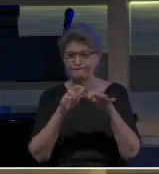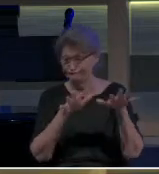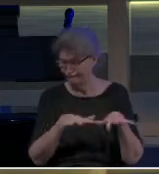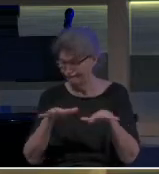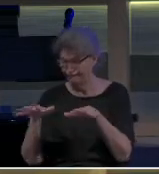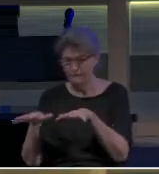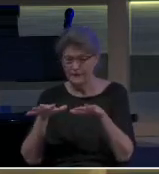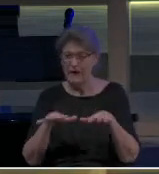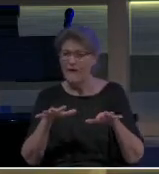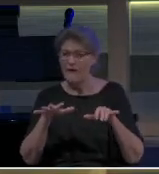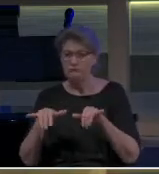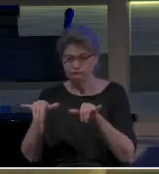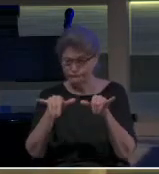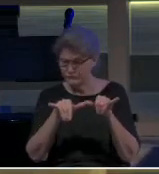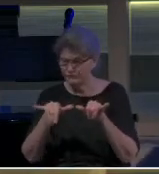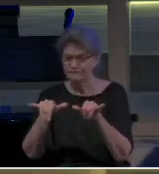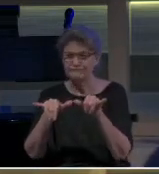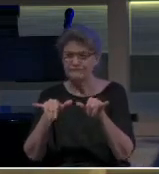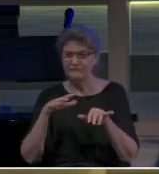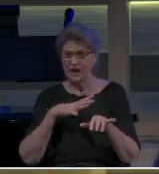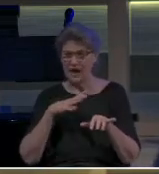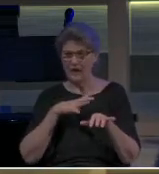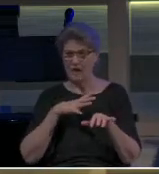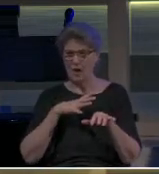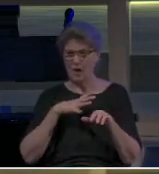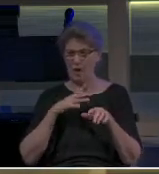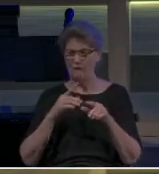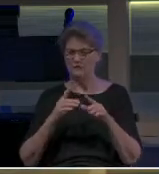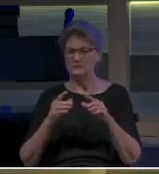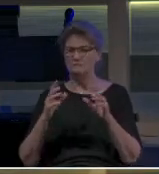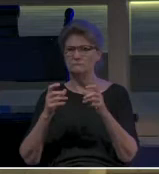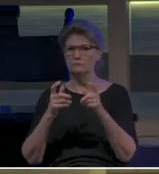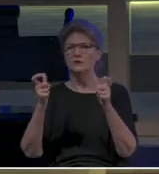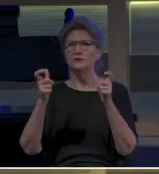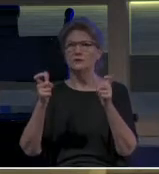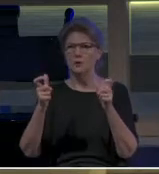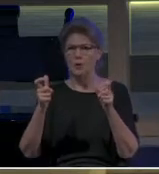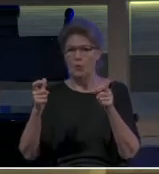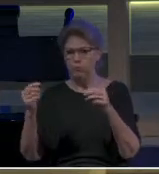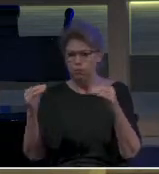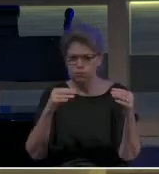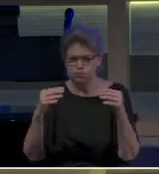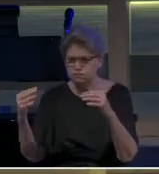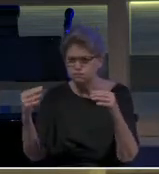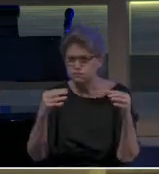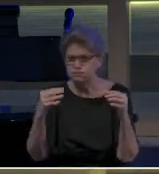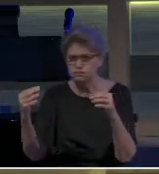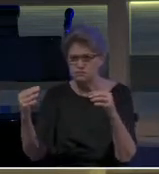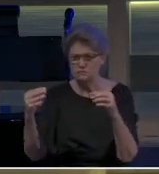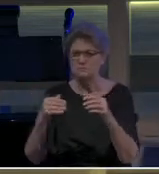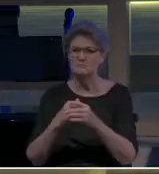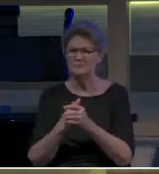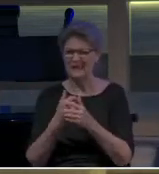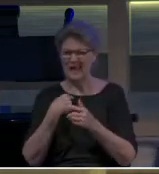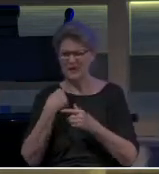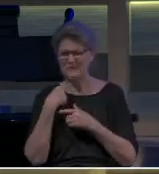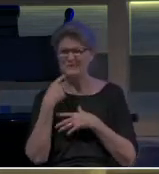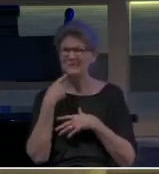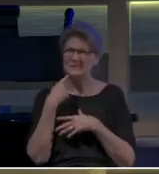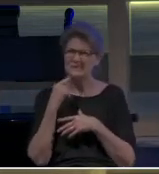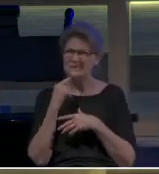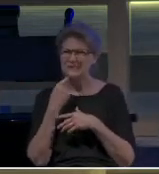time now. All of a sudden, there are riots going on. And then I was very dismayed to read